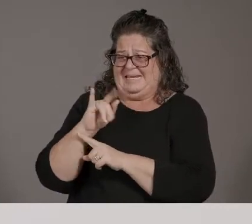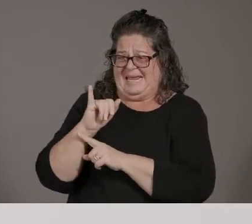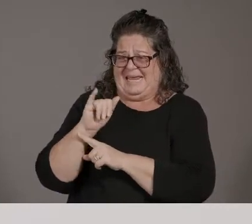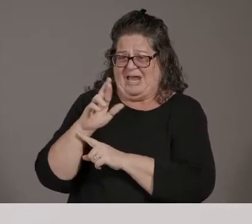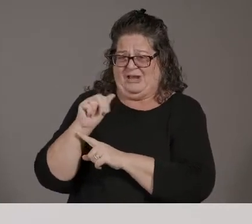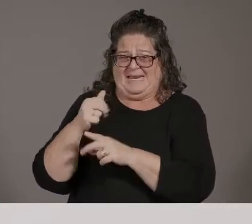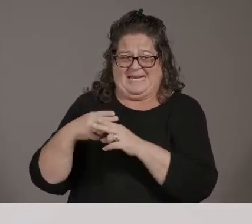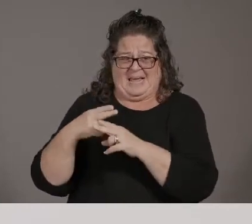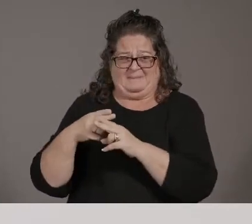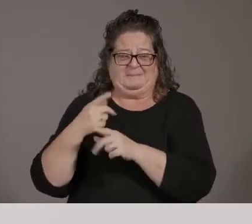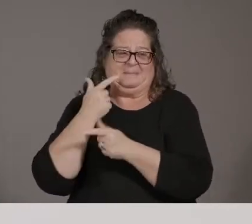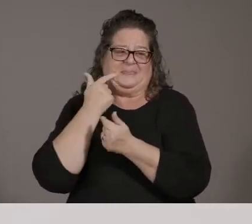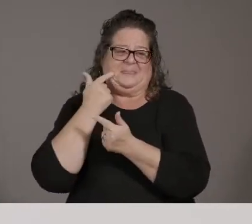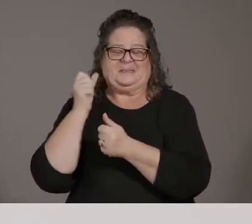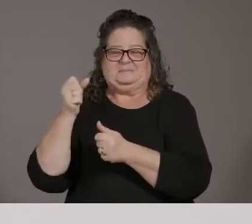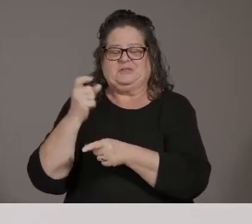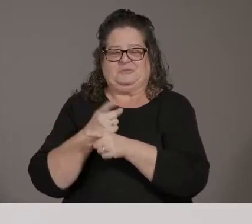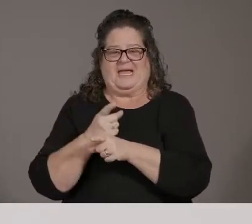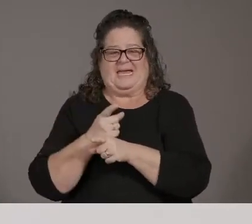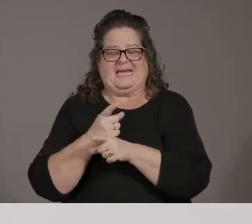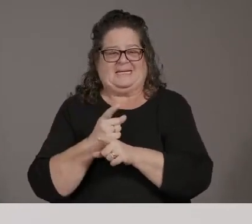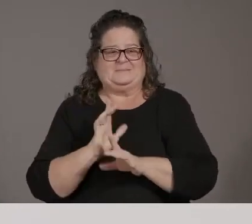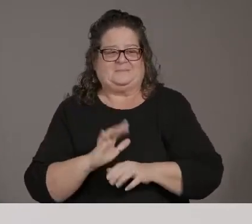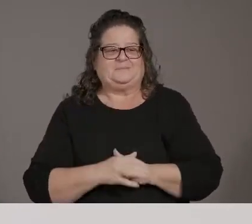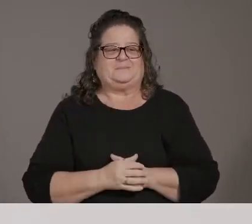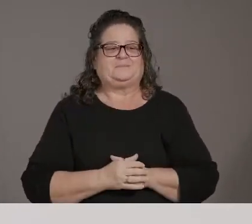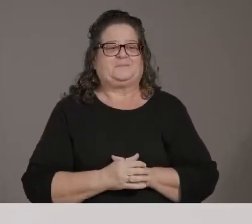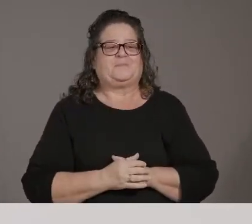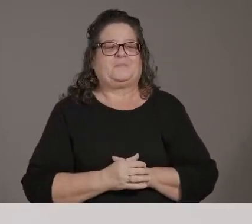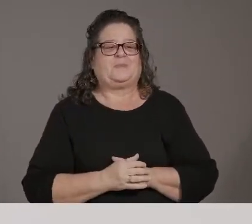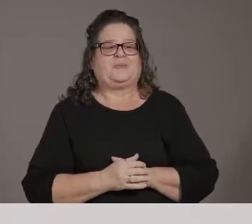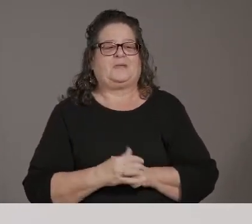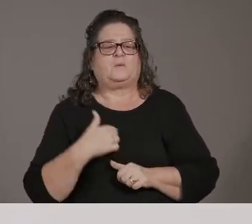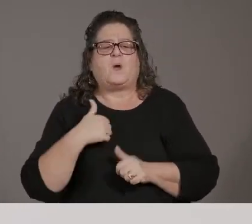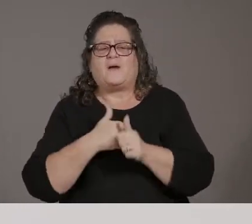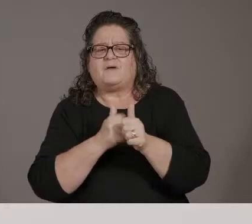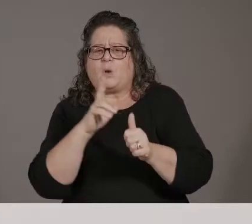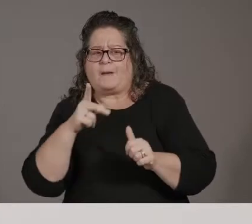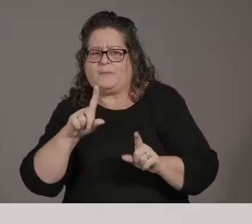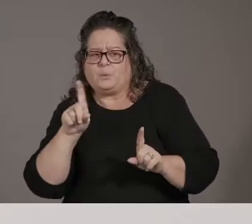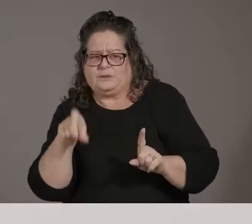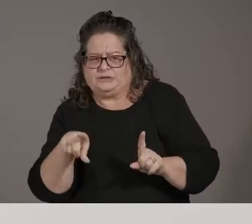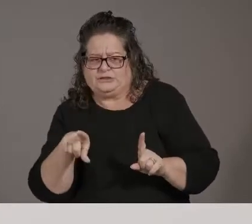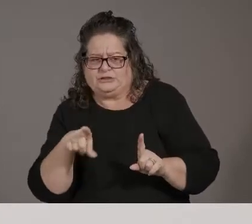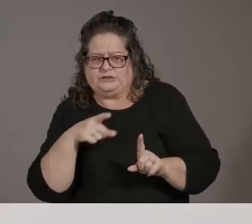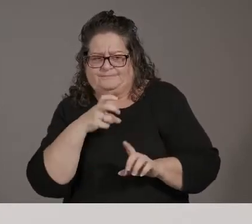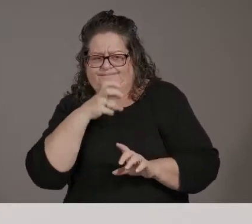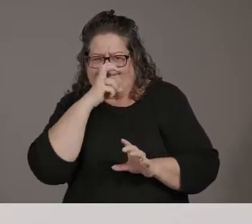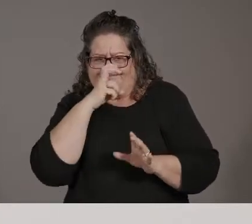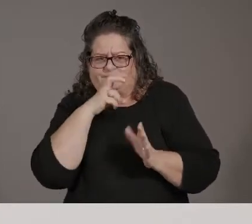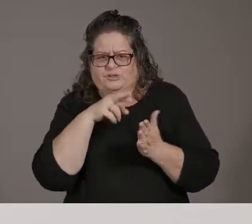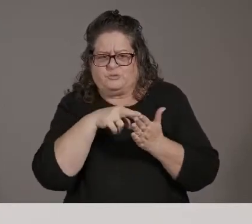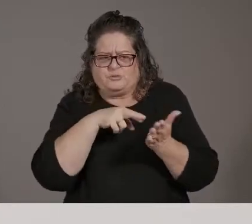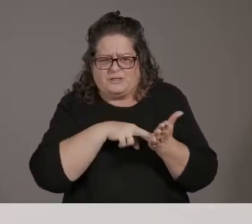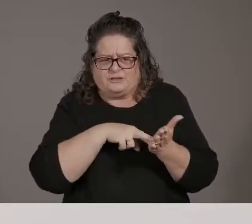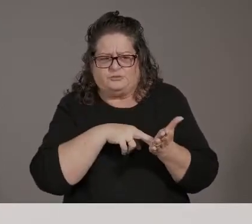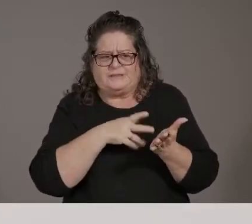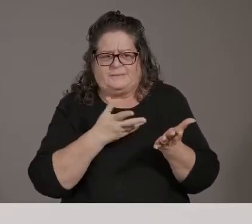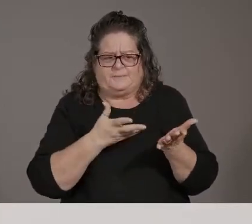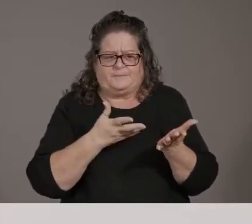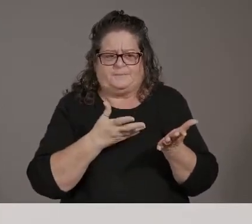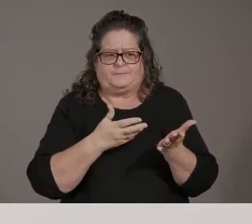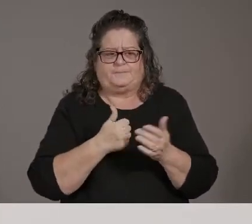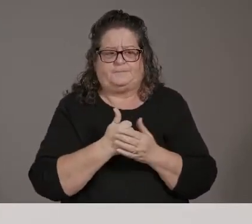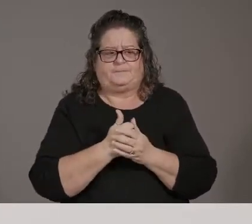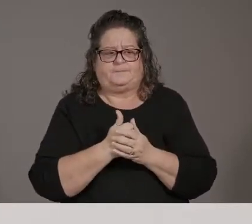Yes, did. Thank you. just had a follow up on using restrictions. You said there's a couple of counties that seem to be moving into the